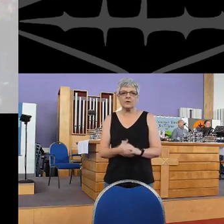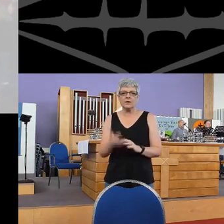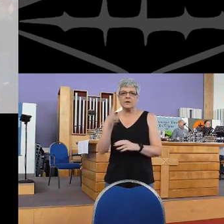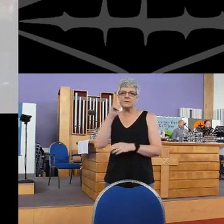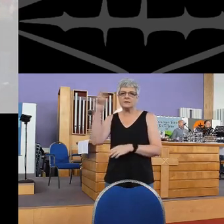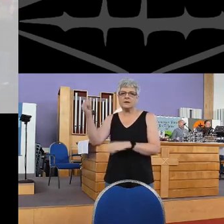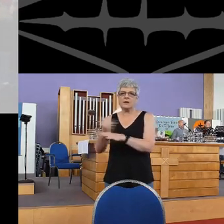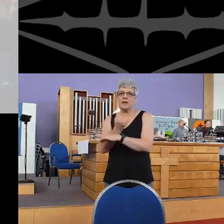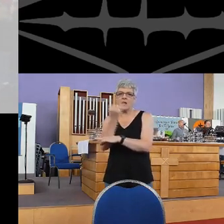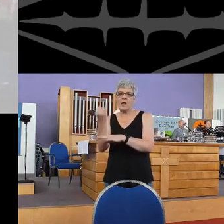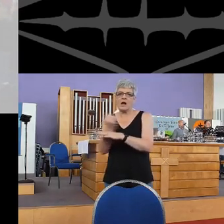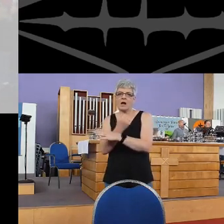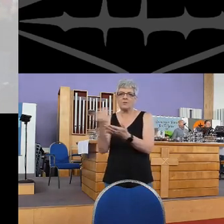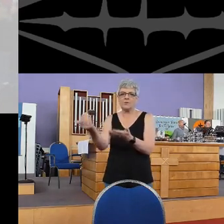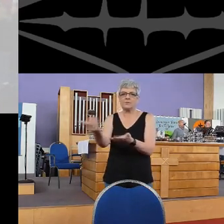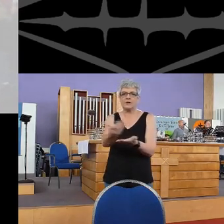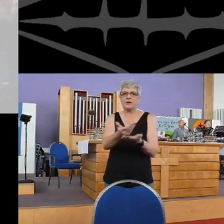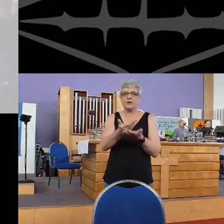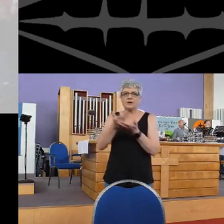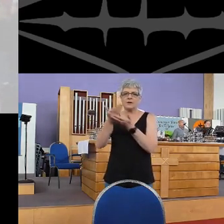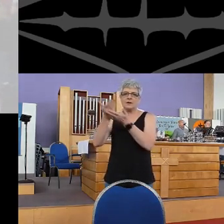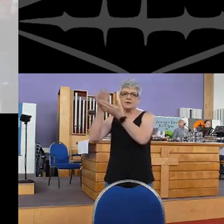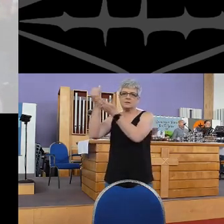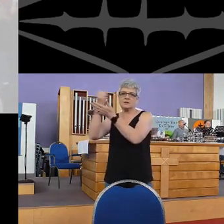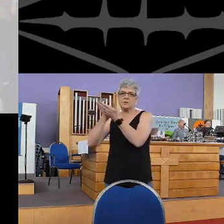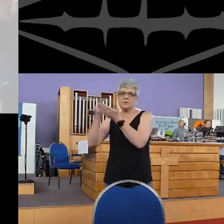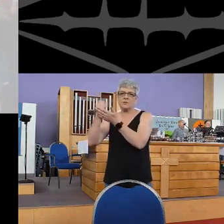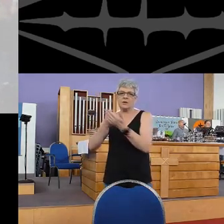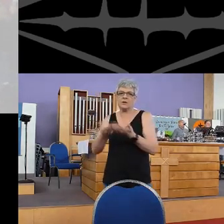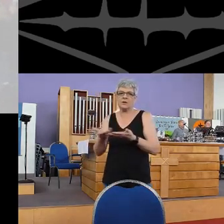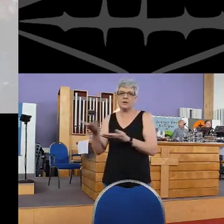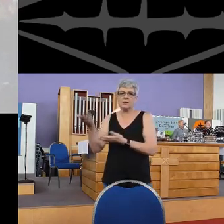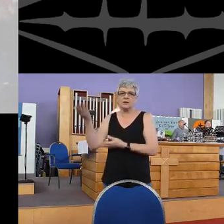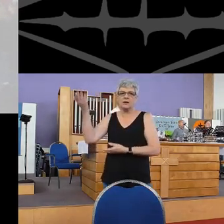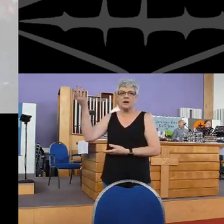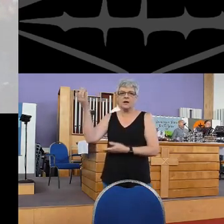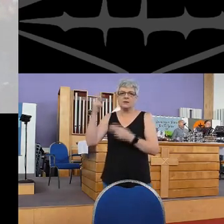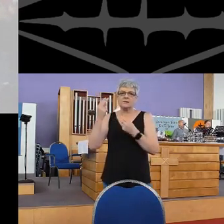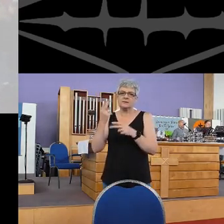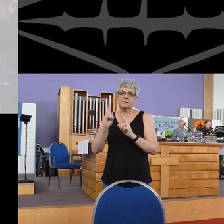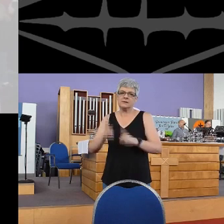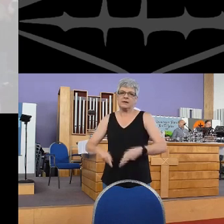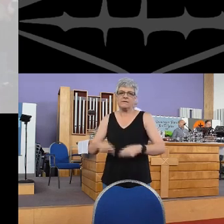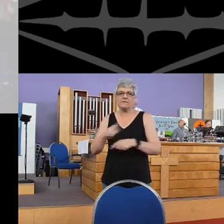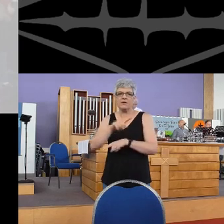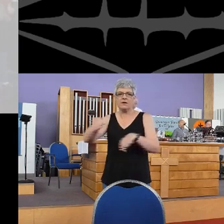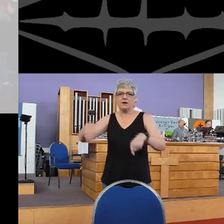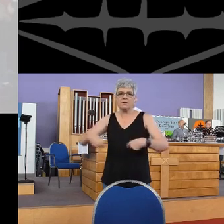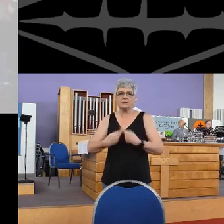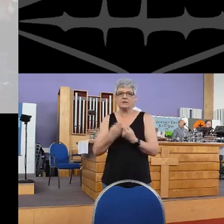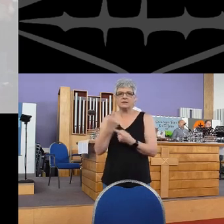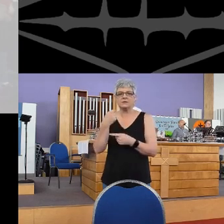Behold the lamb who bears her sins away, sing for us.